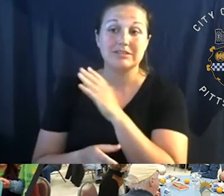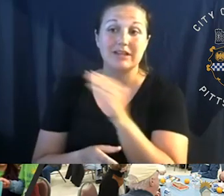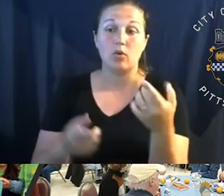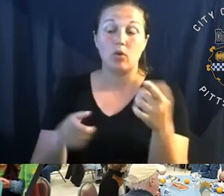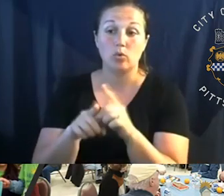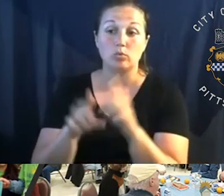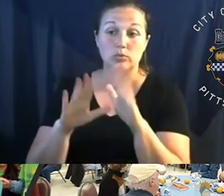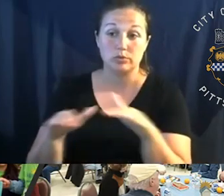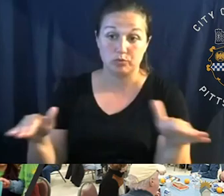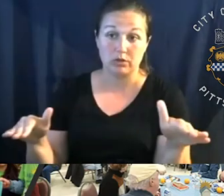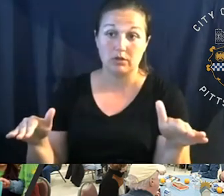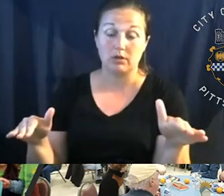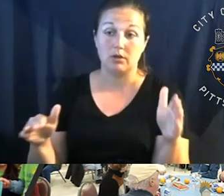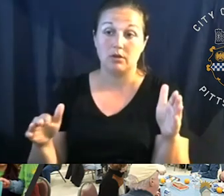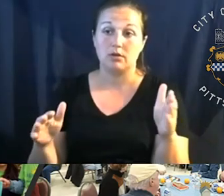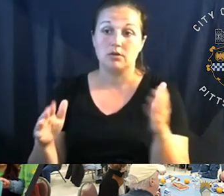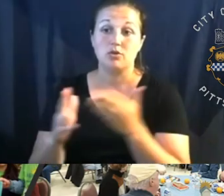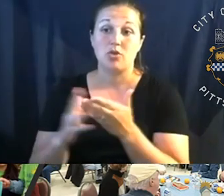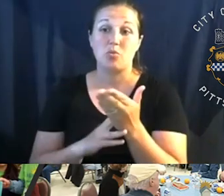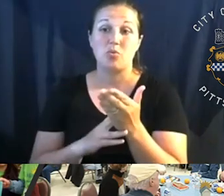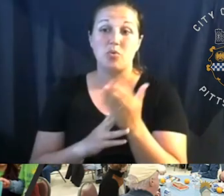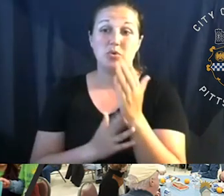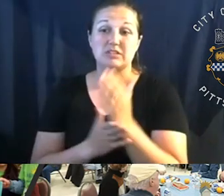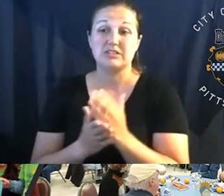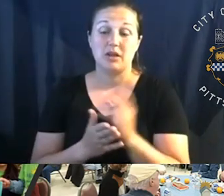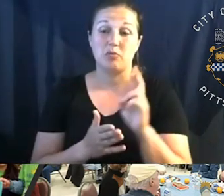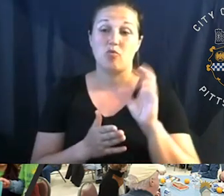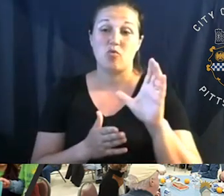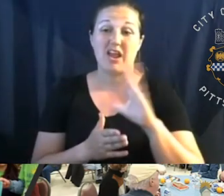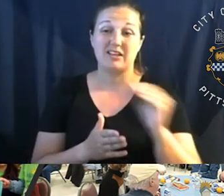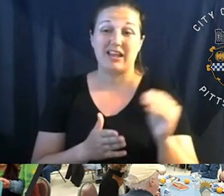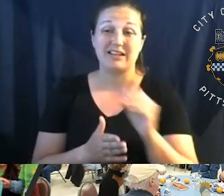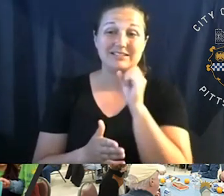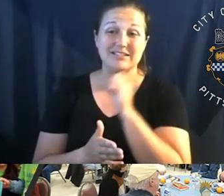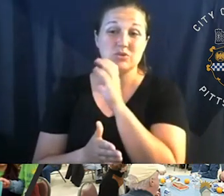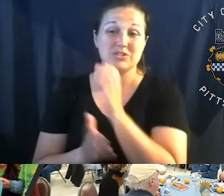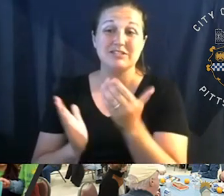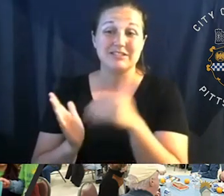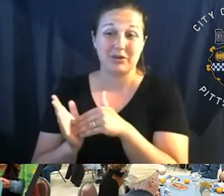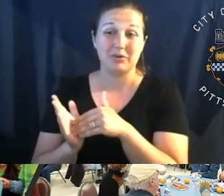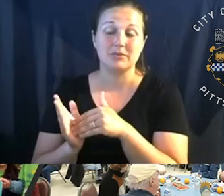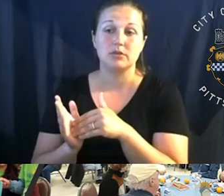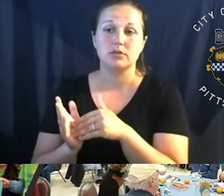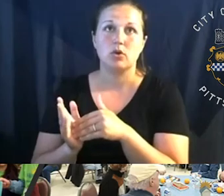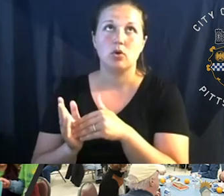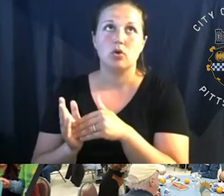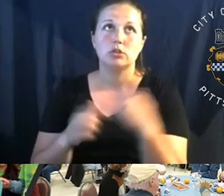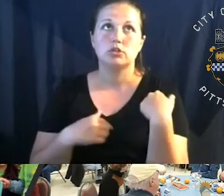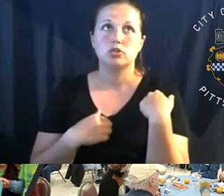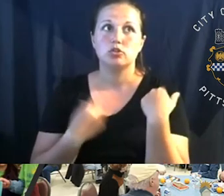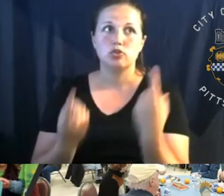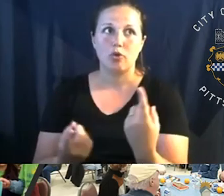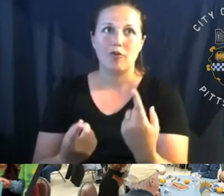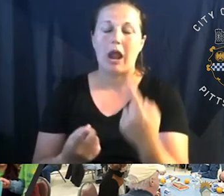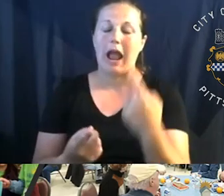children, uh, via some of our recreation and senior centers. So to date, I think we're going to eclipse 50,000